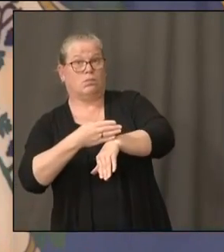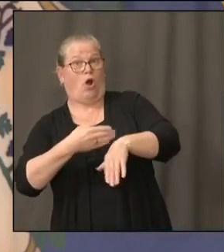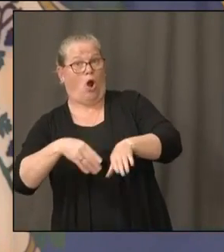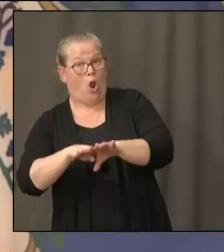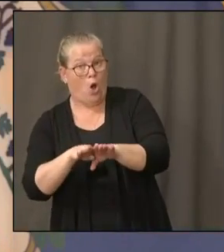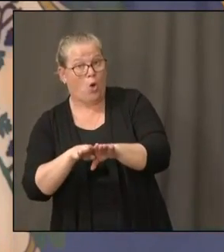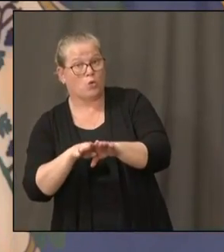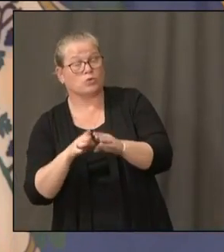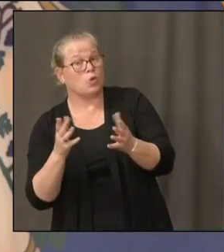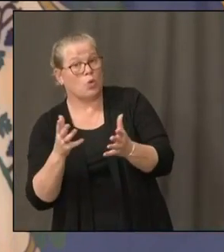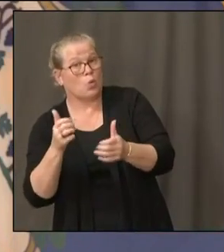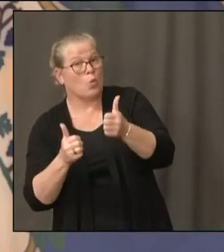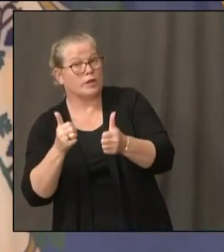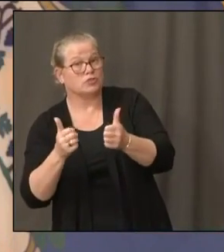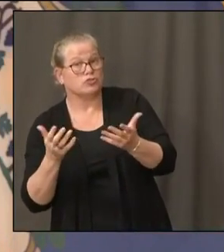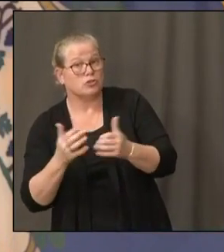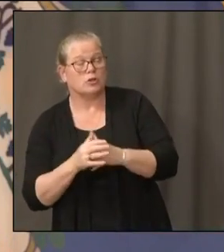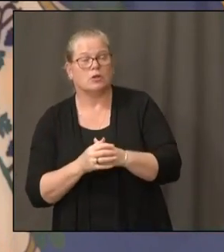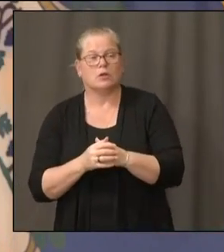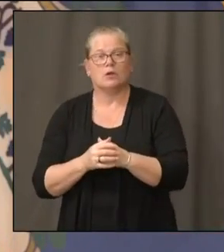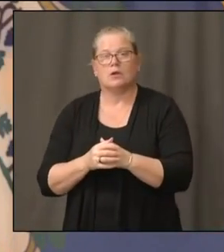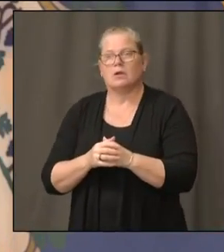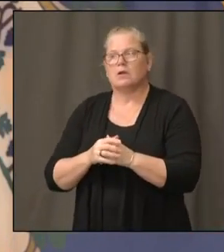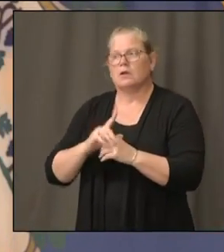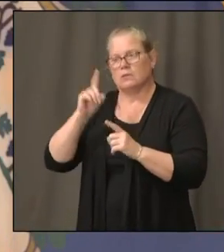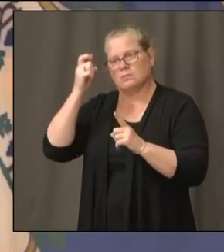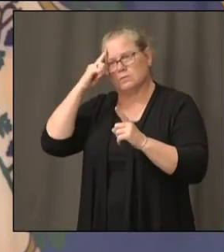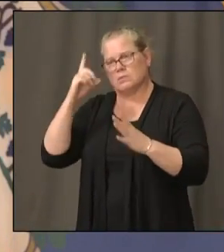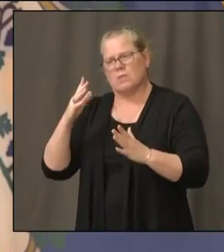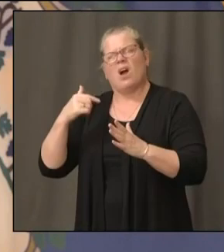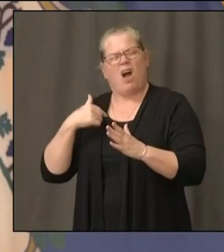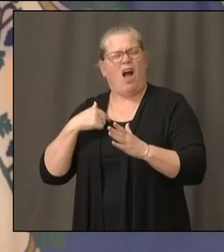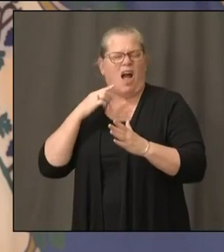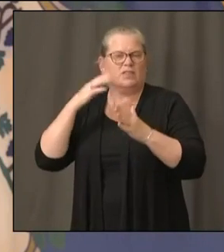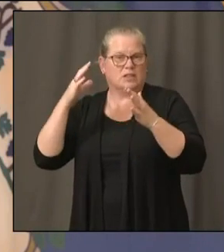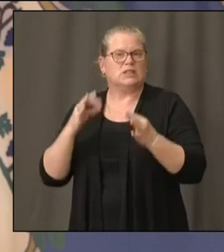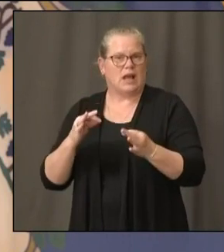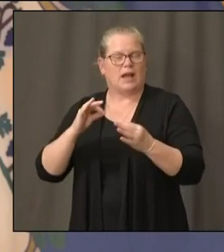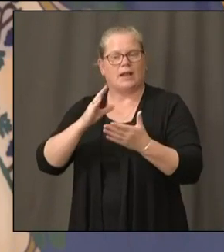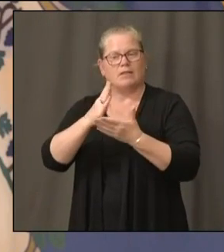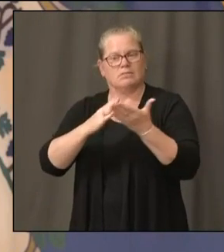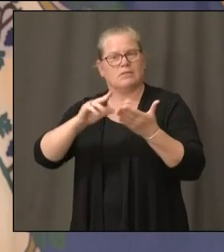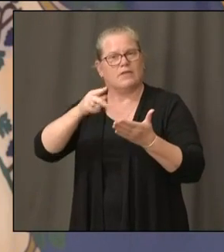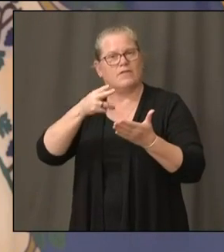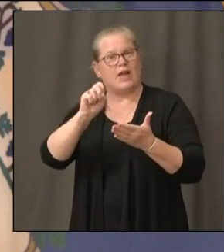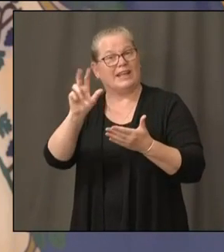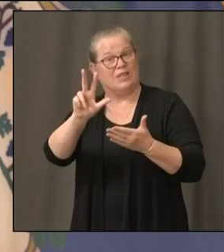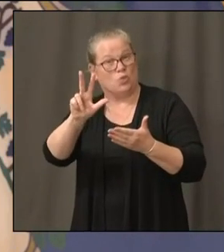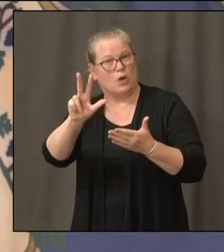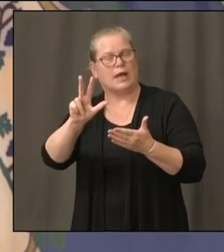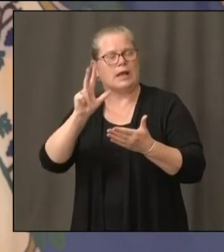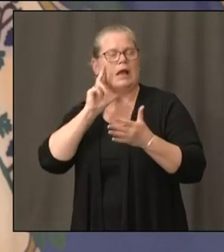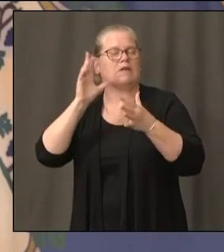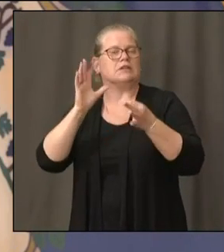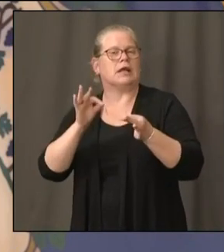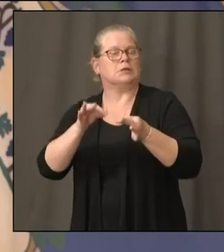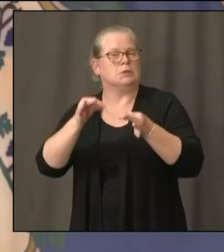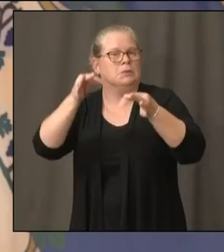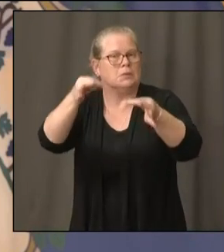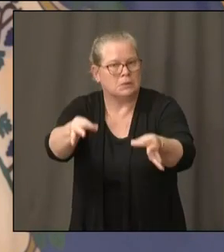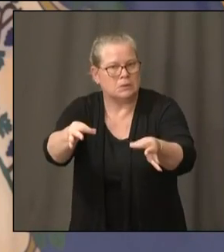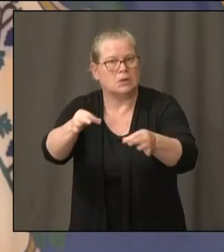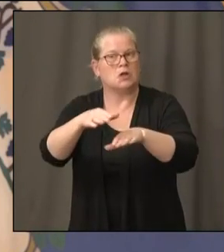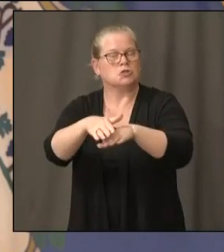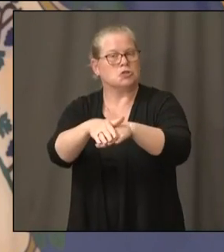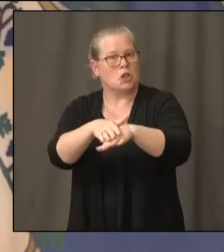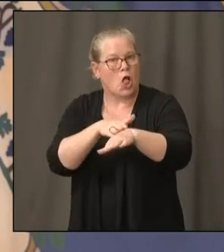up in terms of phase three and bars and increasing capacity in restaurants were less impacted by exactly